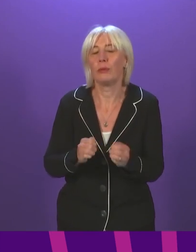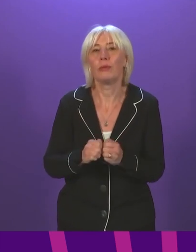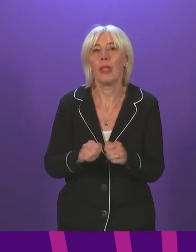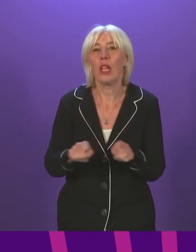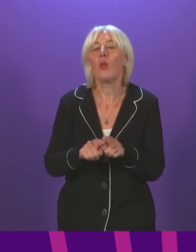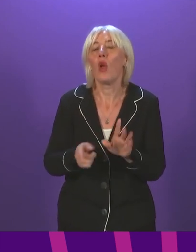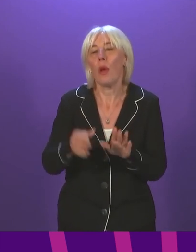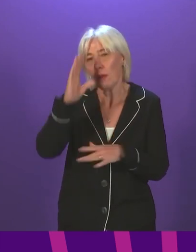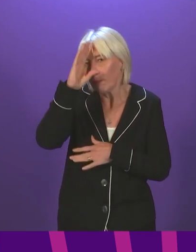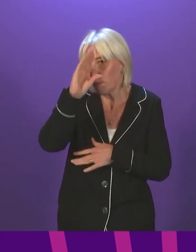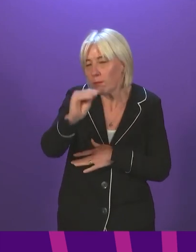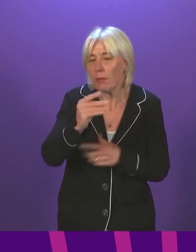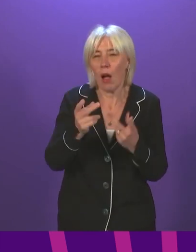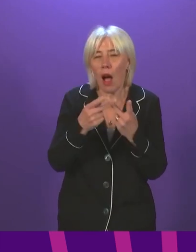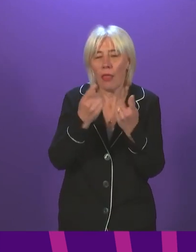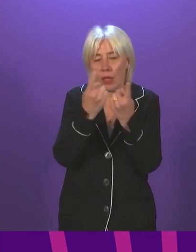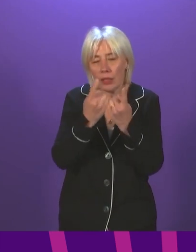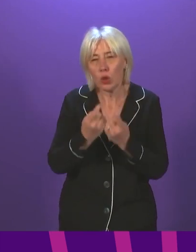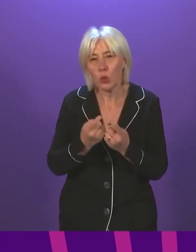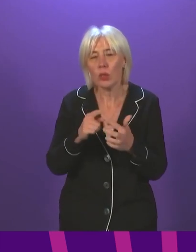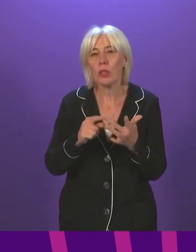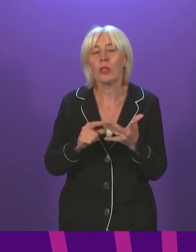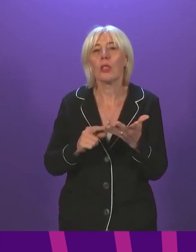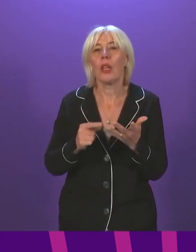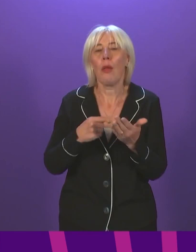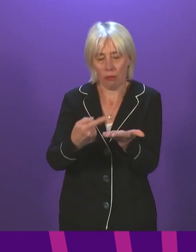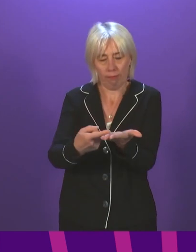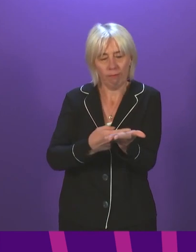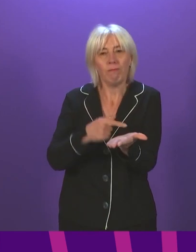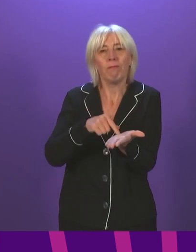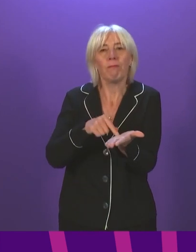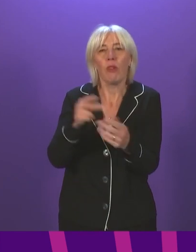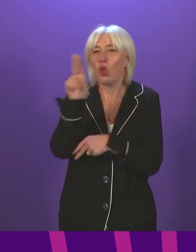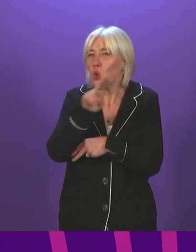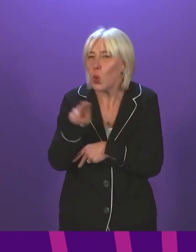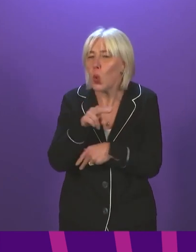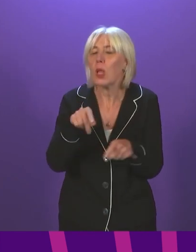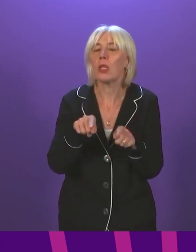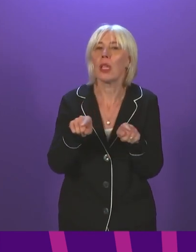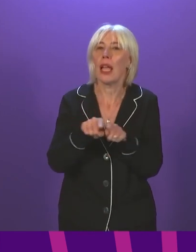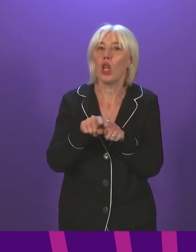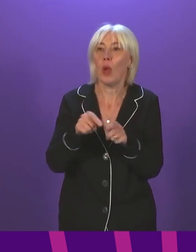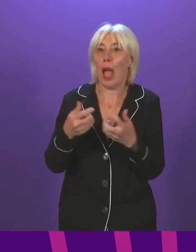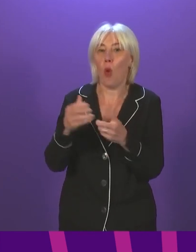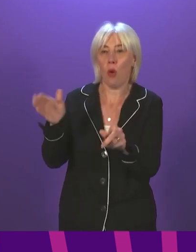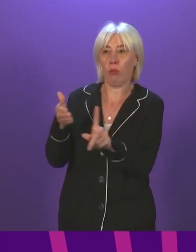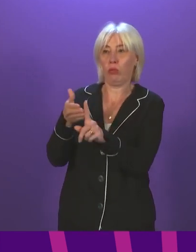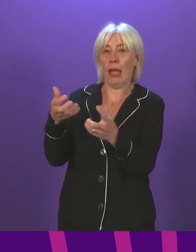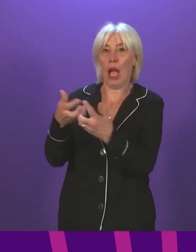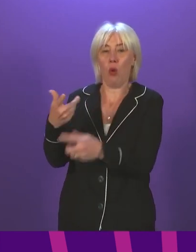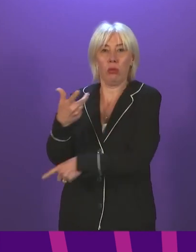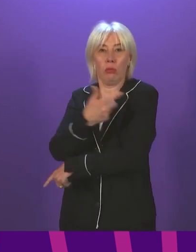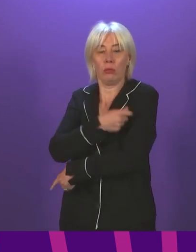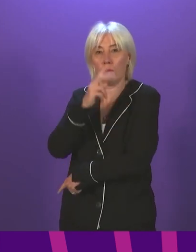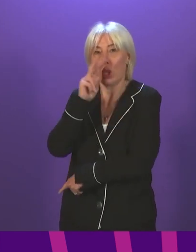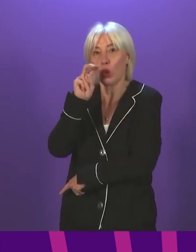give an update on certain other issues, most notably the mitigations in place for schools, including, of course, our approach to vaccination of